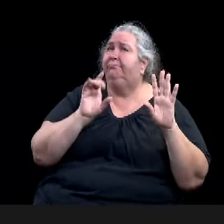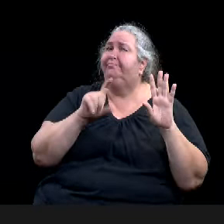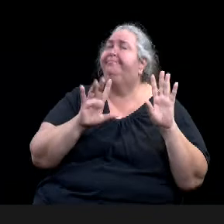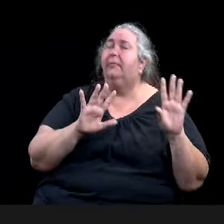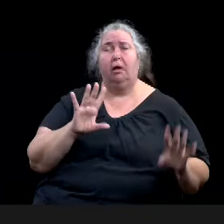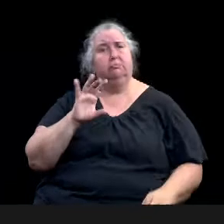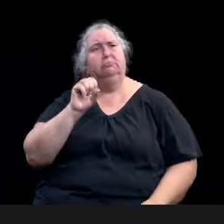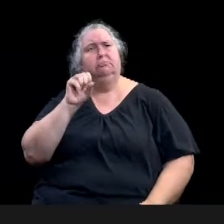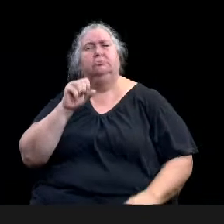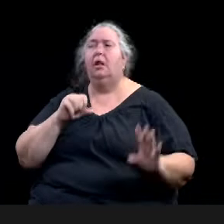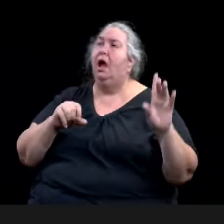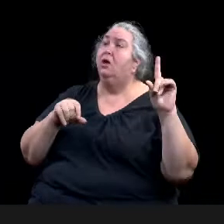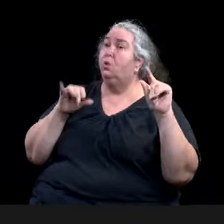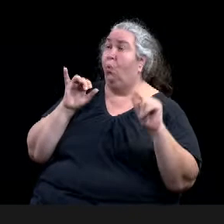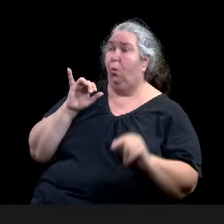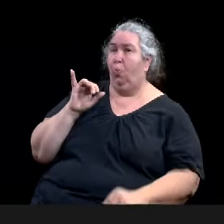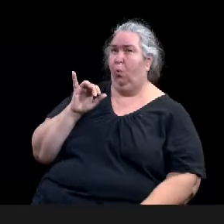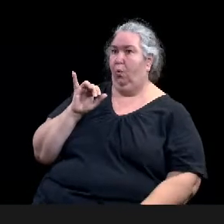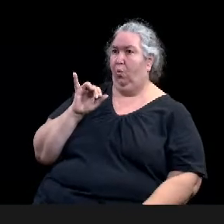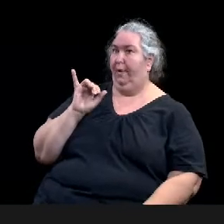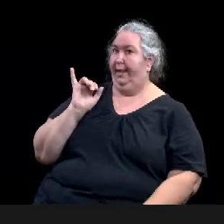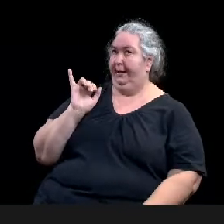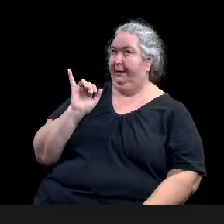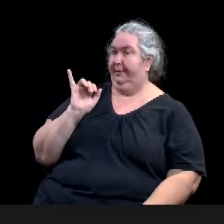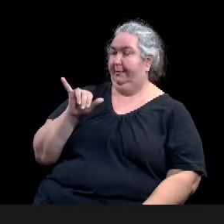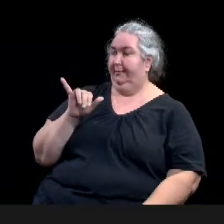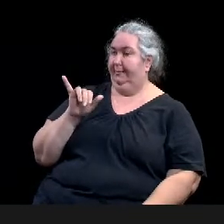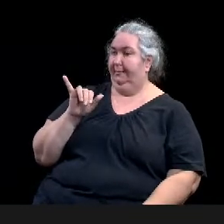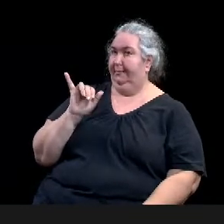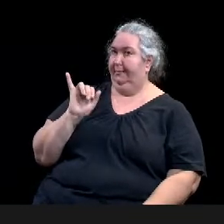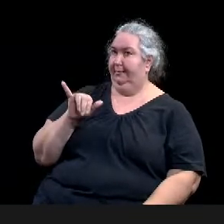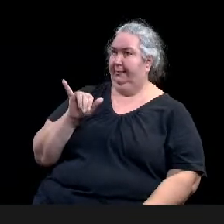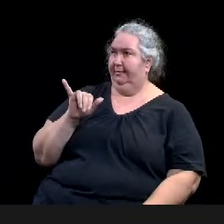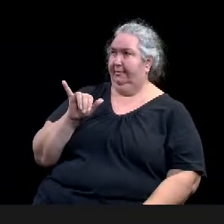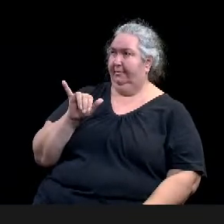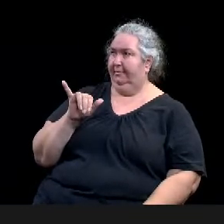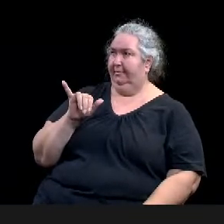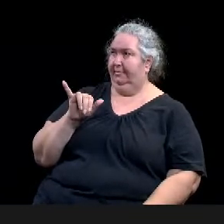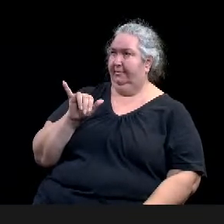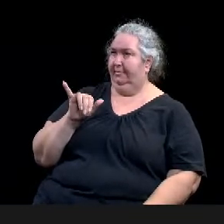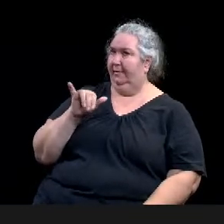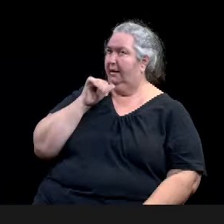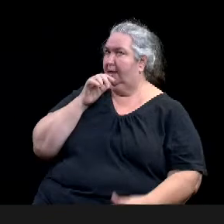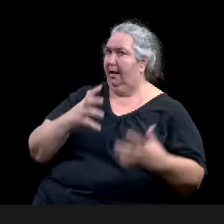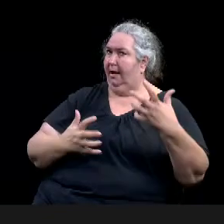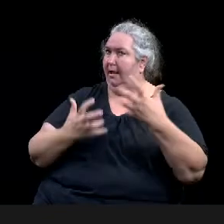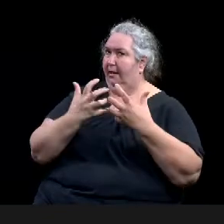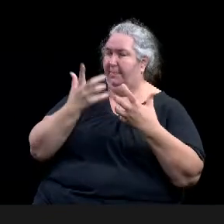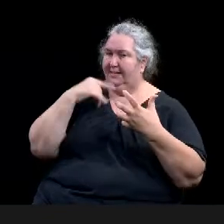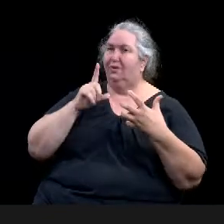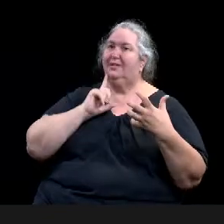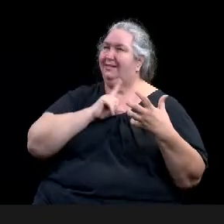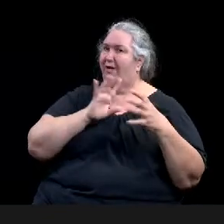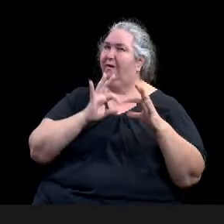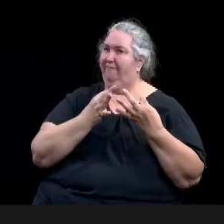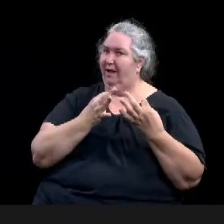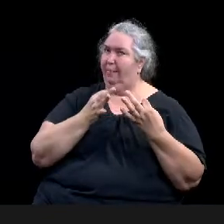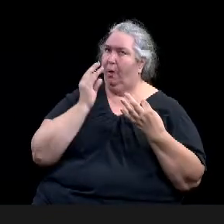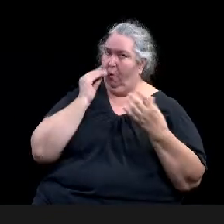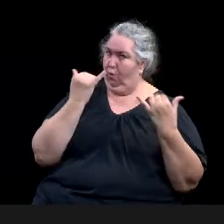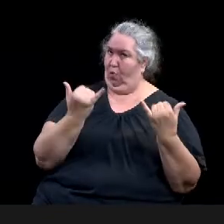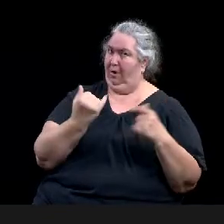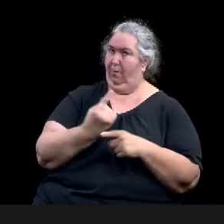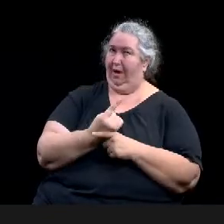are single family homes currently, right? Correct. Um, and here's, here's a picture of that. So there, the, the, the three houses